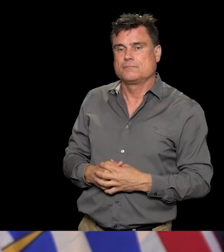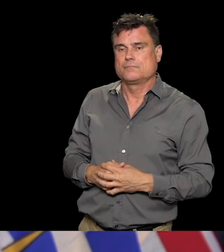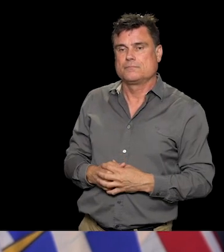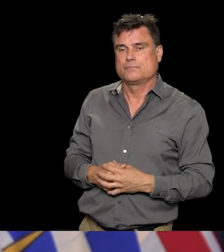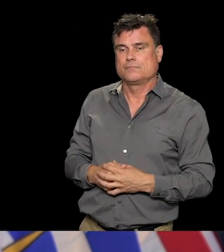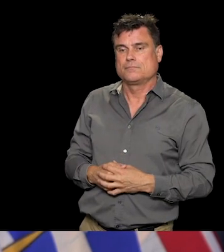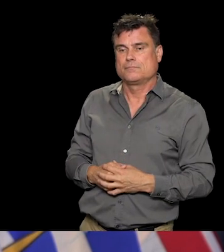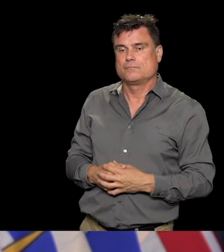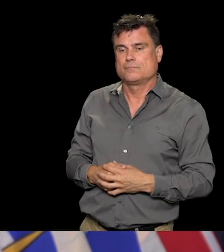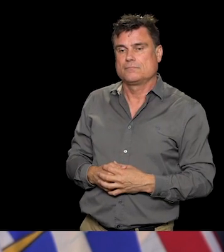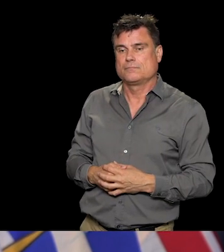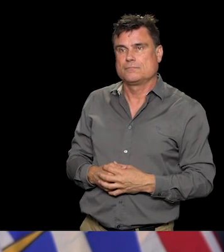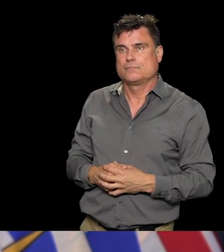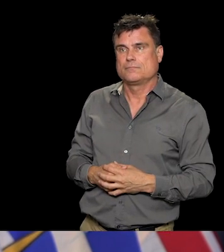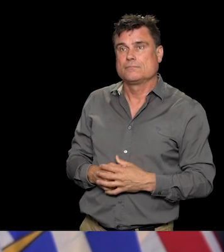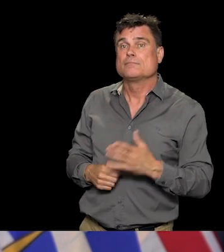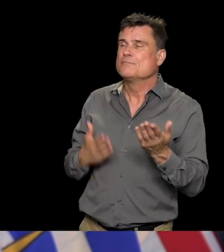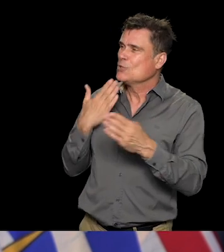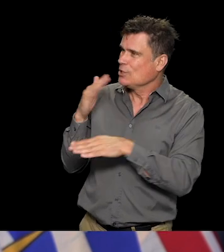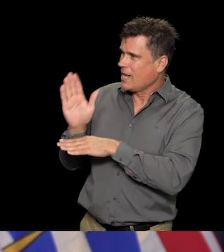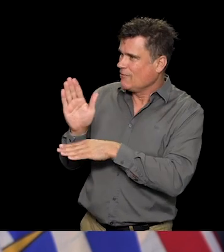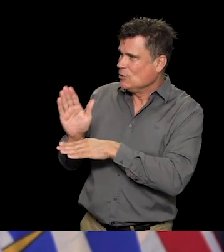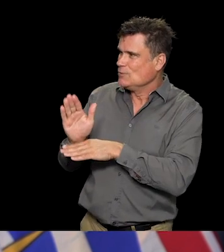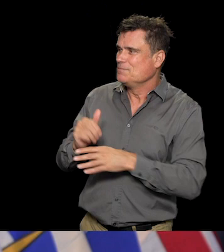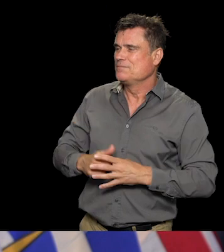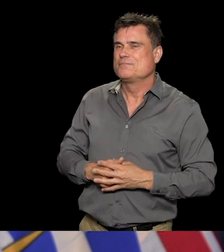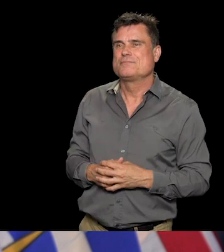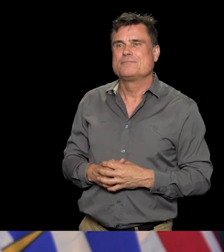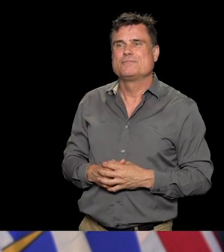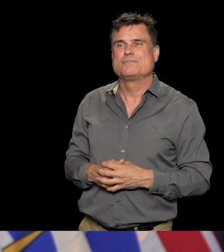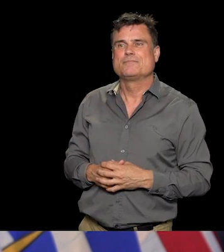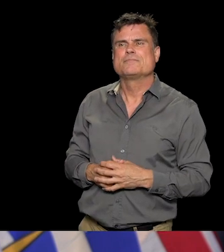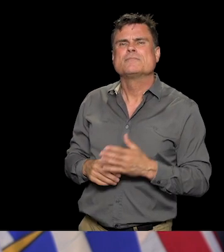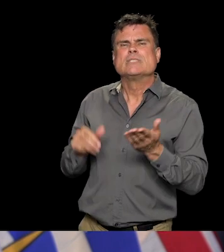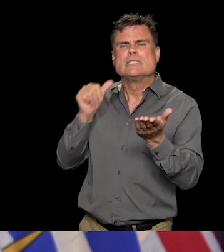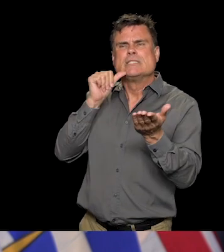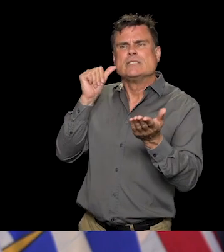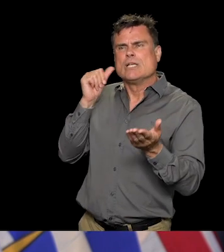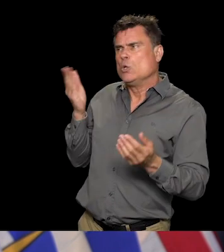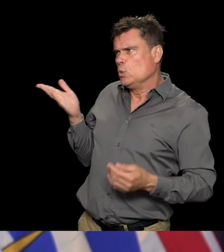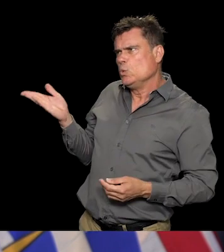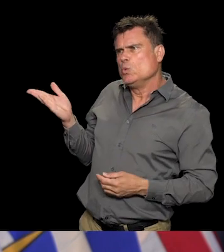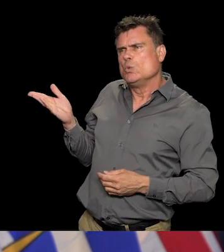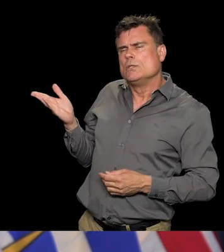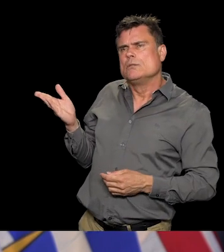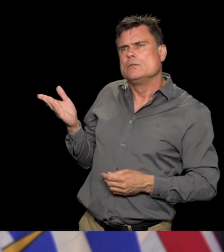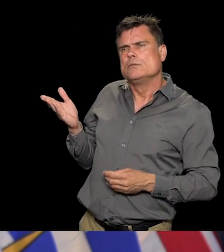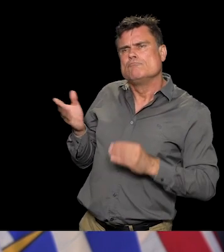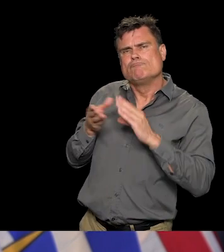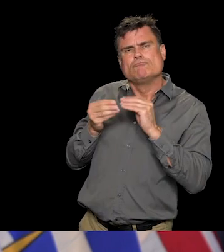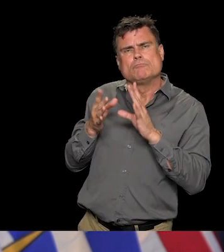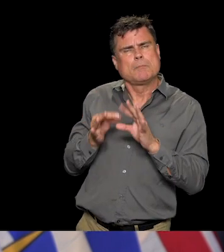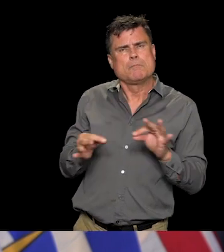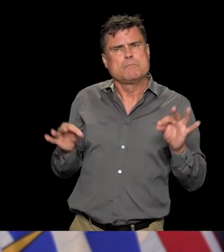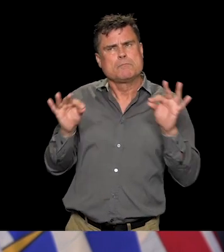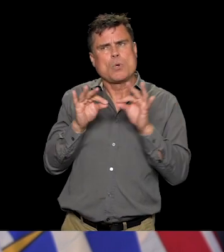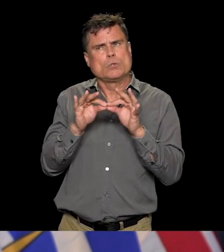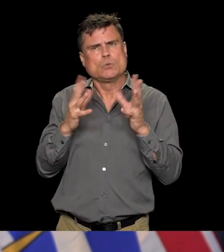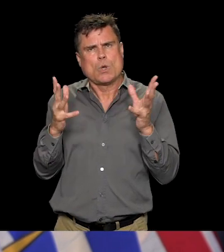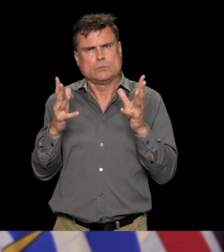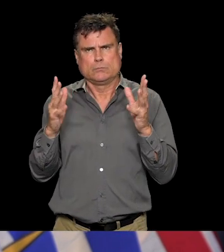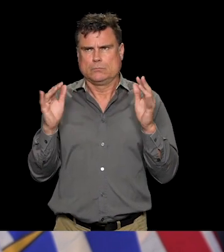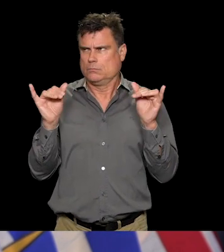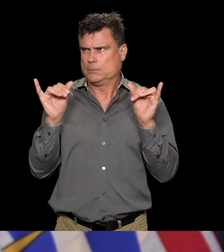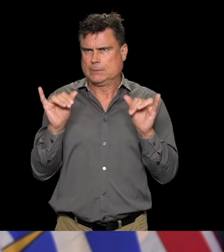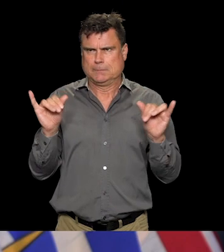Hi, good afternoon. You talked yesterday about consistency in doing things and reducing chains of contact but thousands of people as you've seen